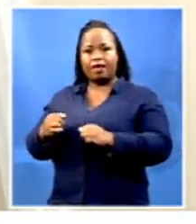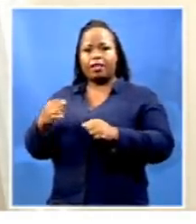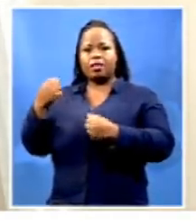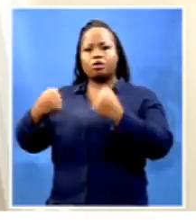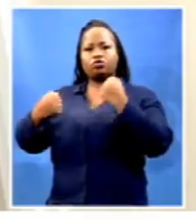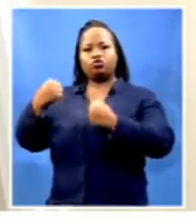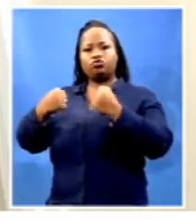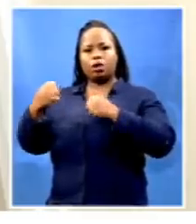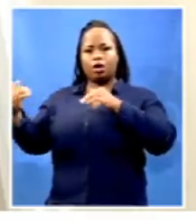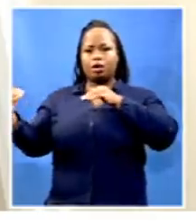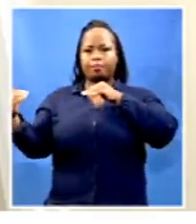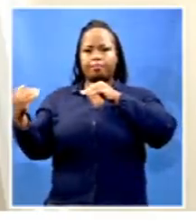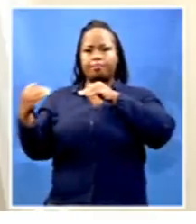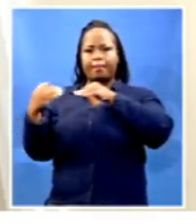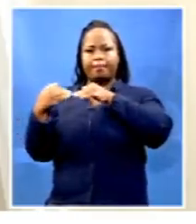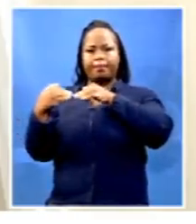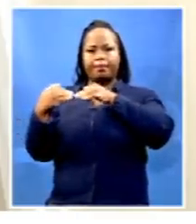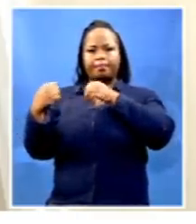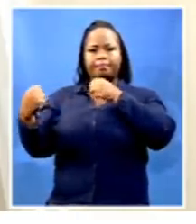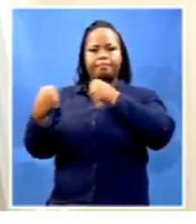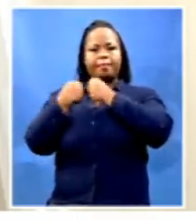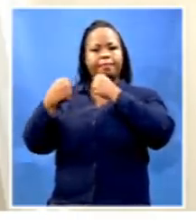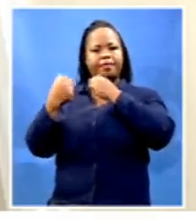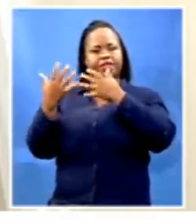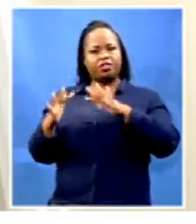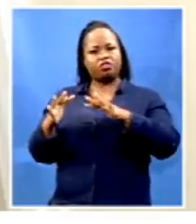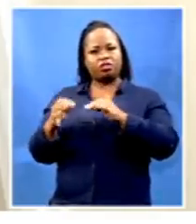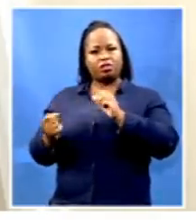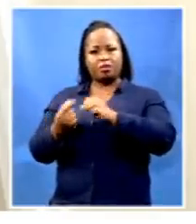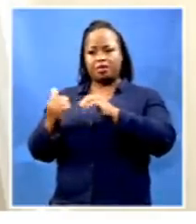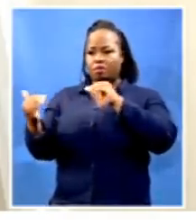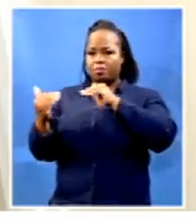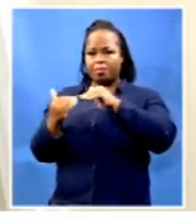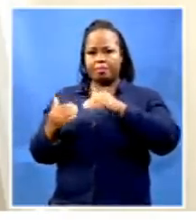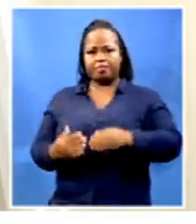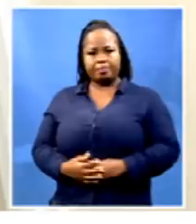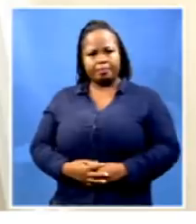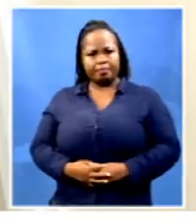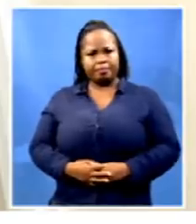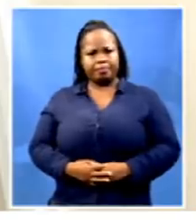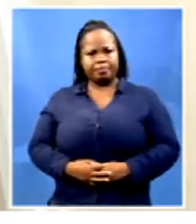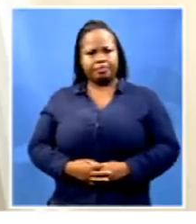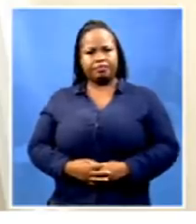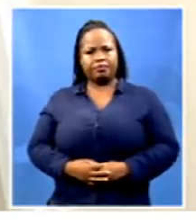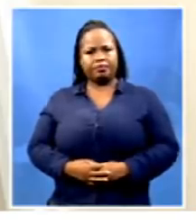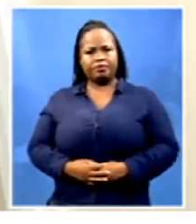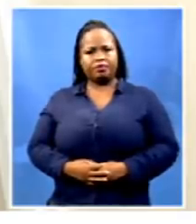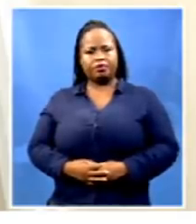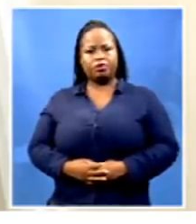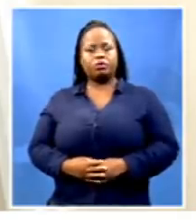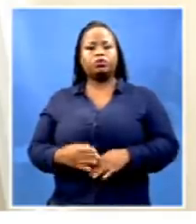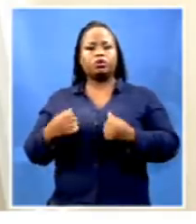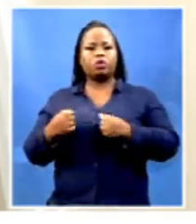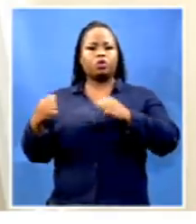from the other side, an oncoming truck from the other side. So it was a head-on collision,